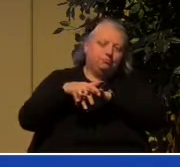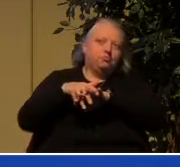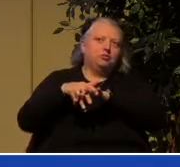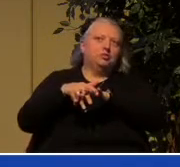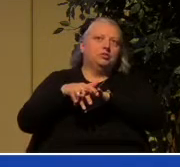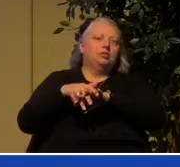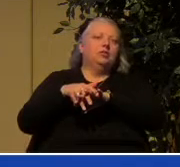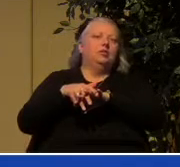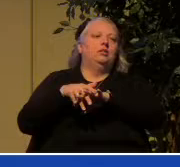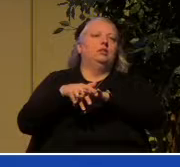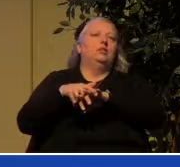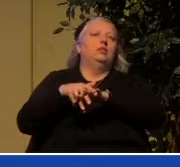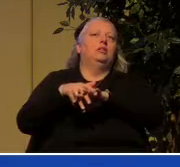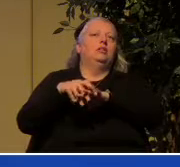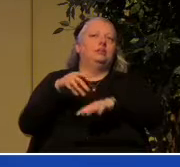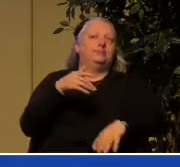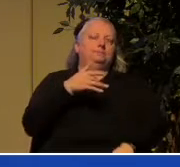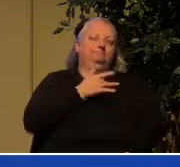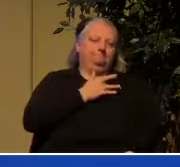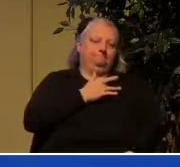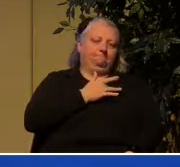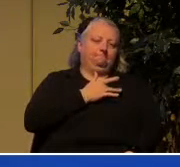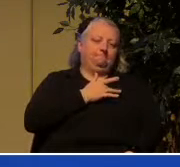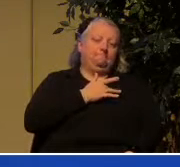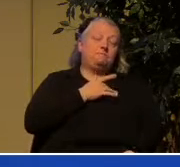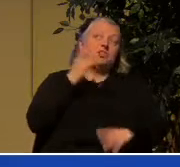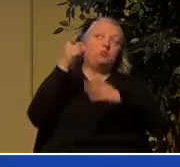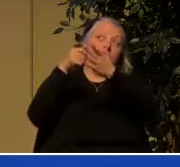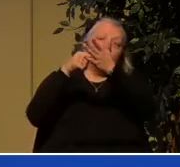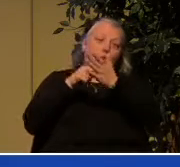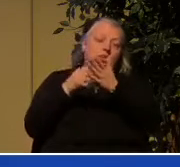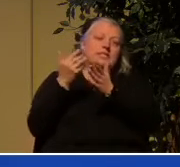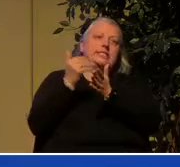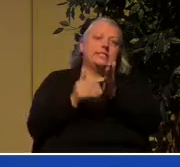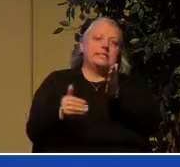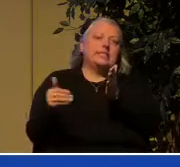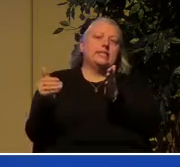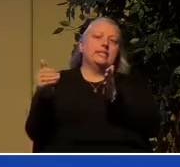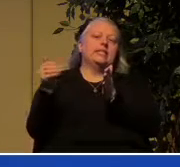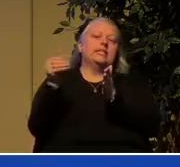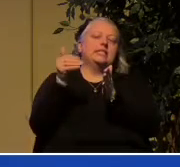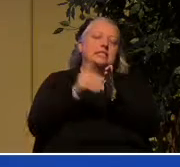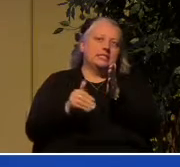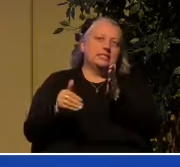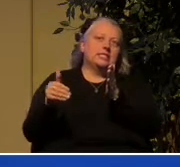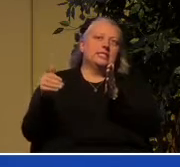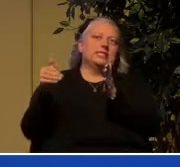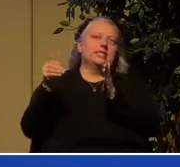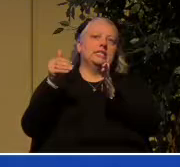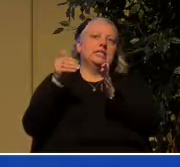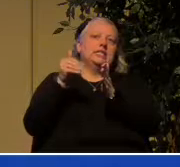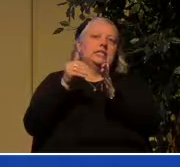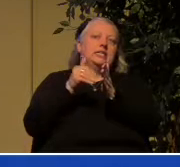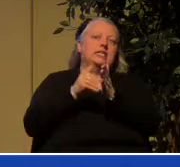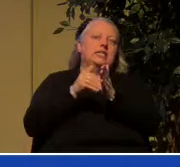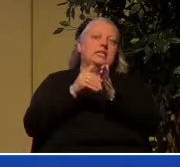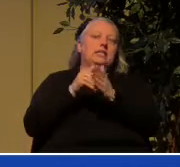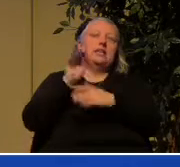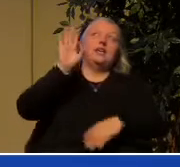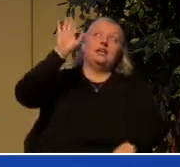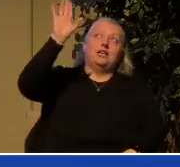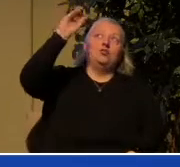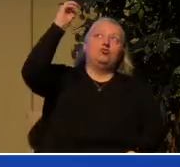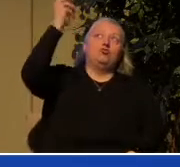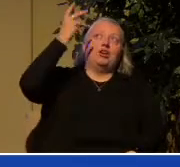and it shows us again and again that the grace of God in Jesus